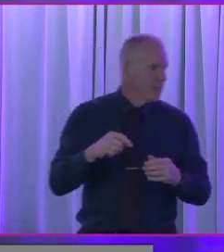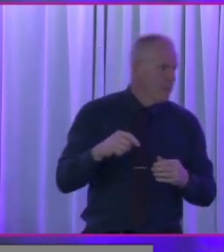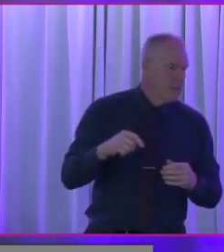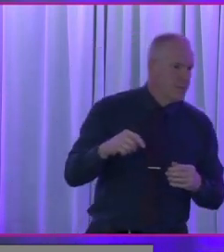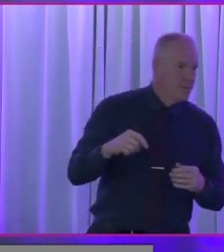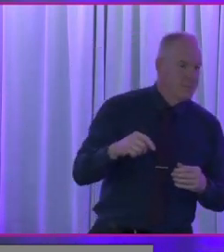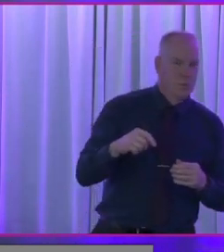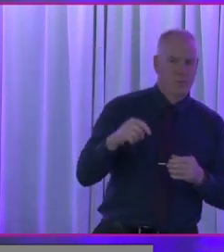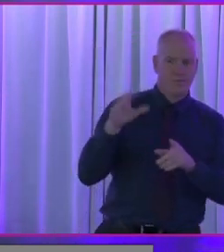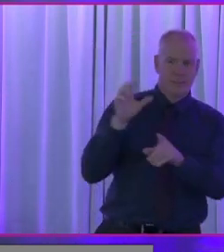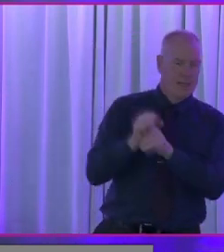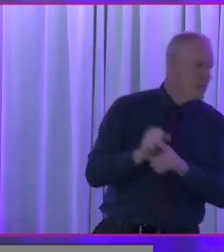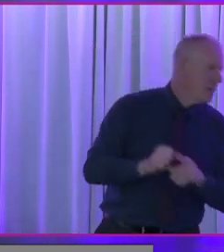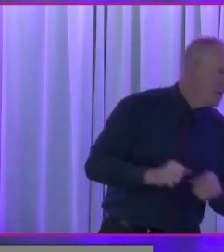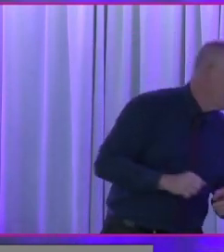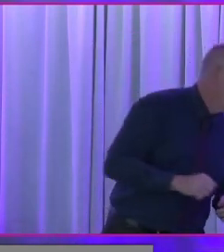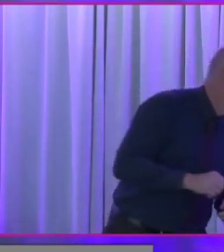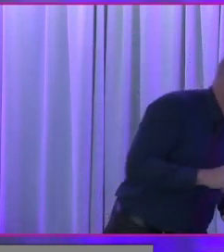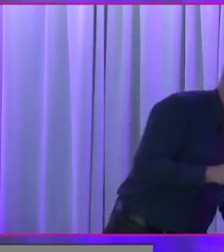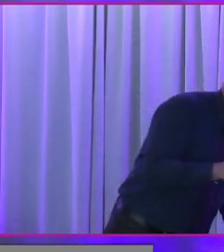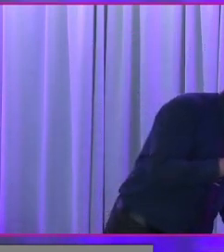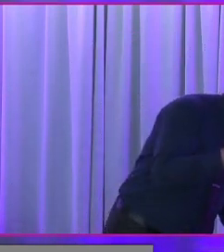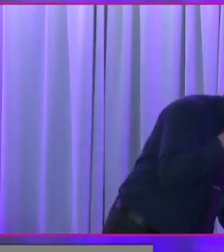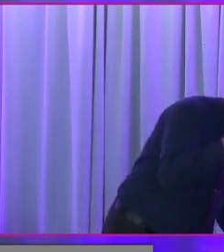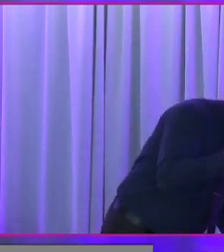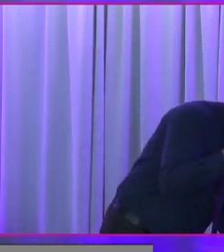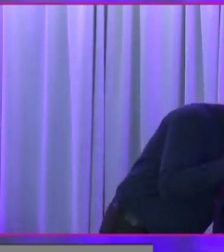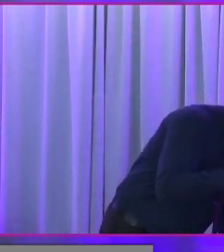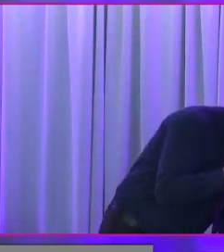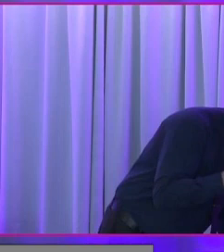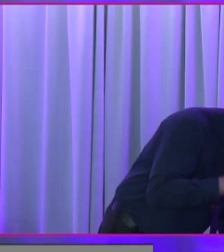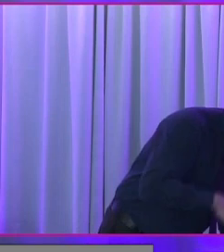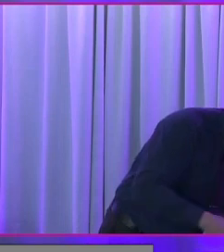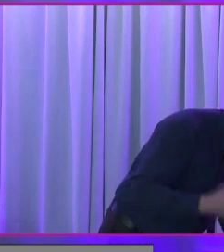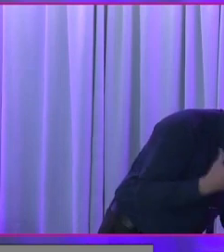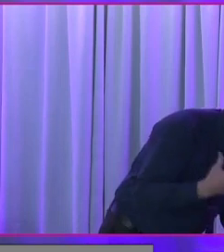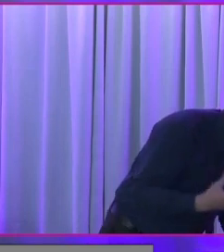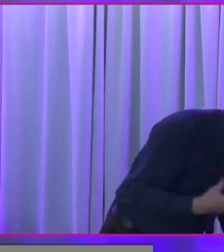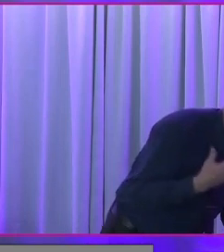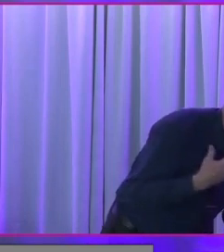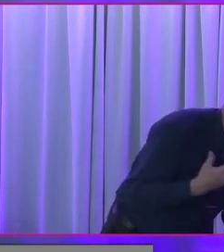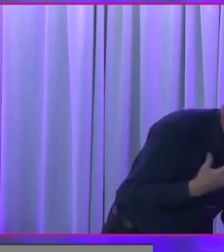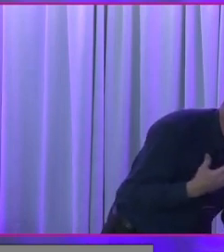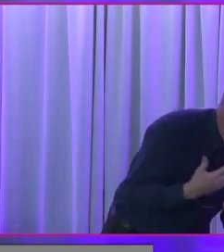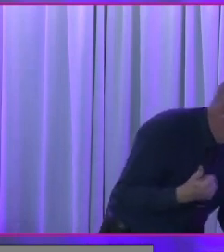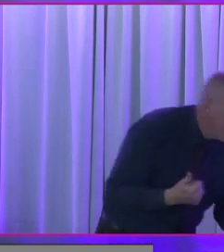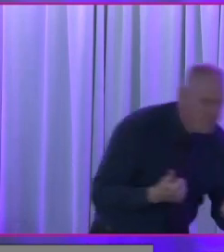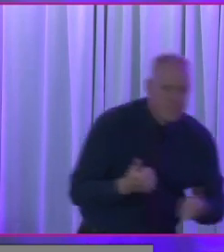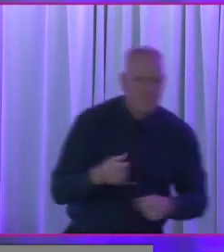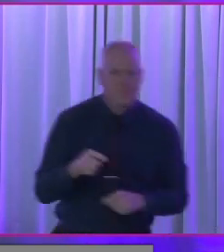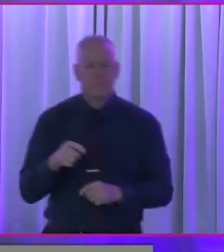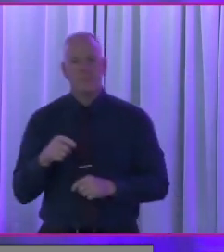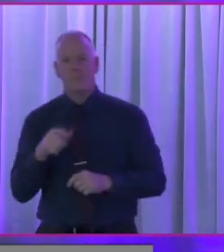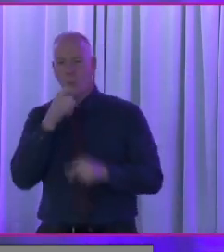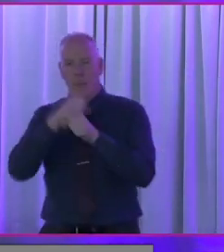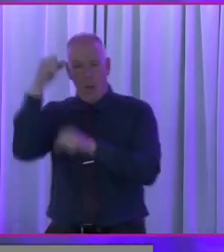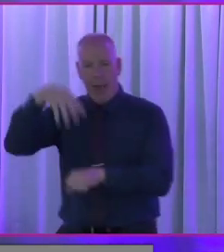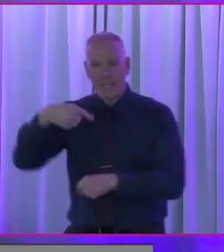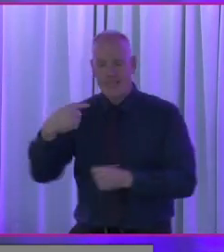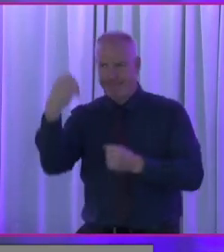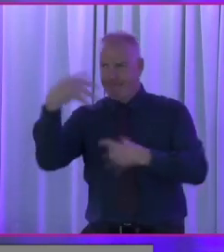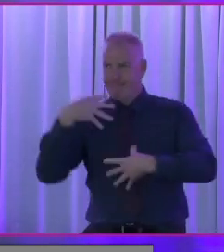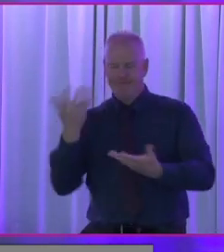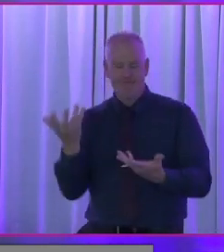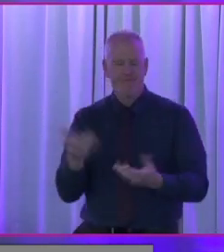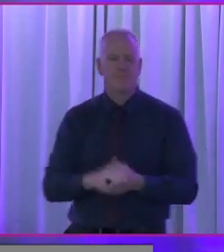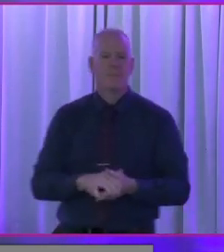the hard evidence and the data of the experiences of people's lives. Vivian's work is an important first step